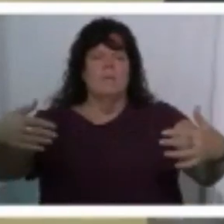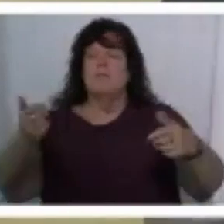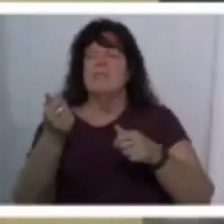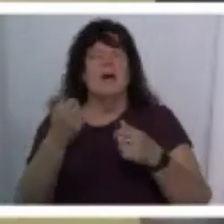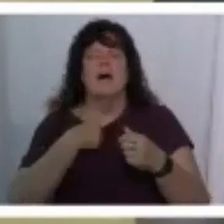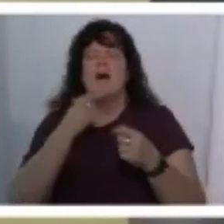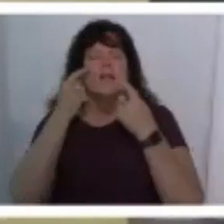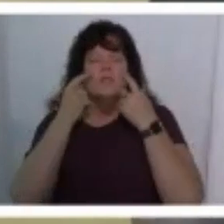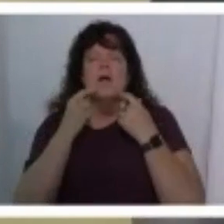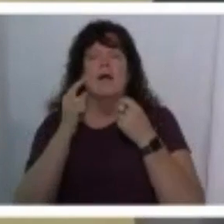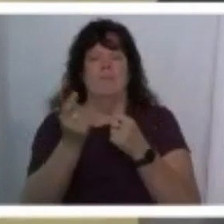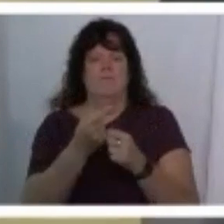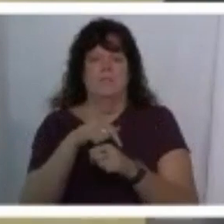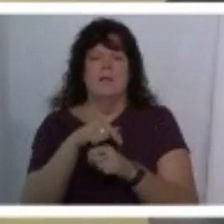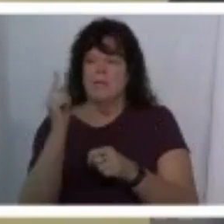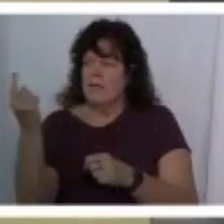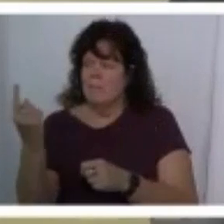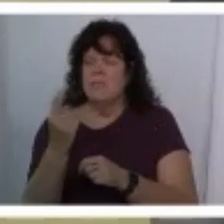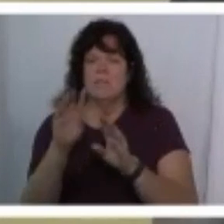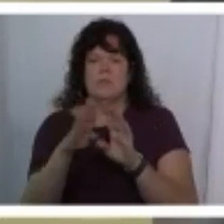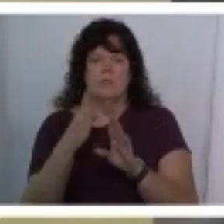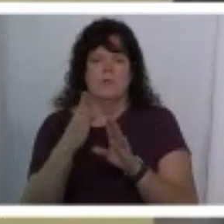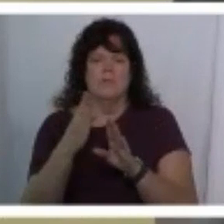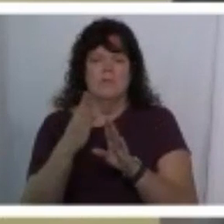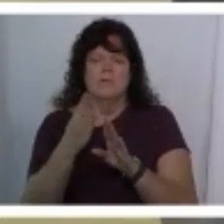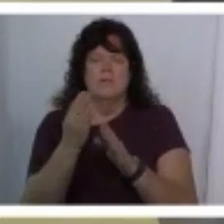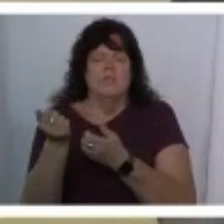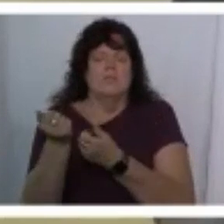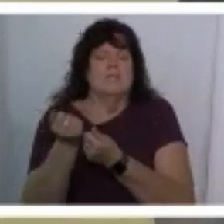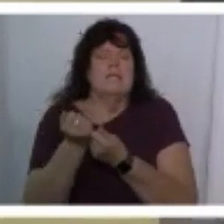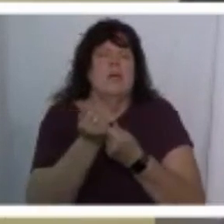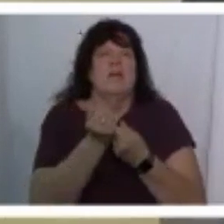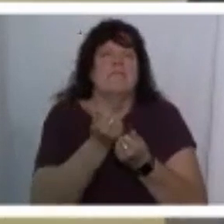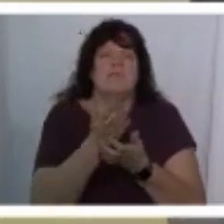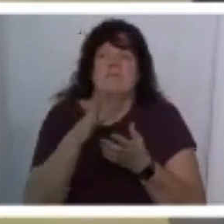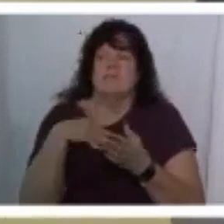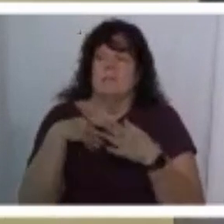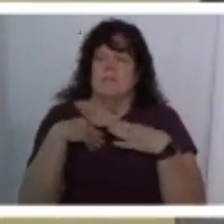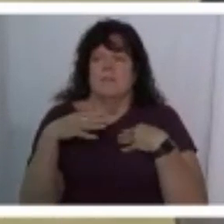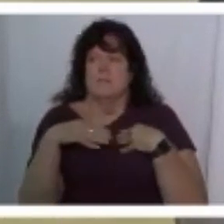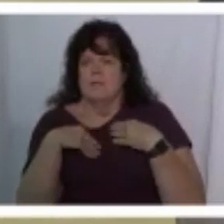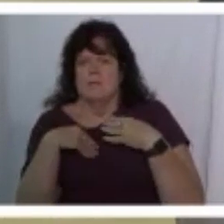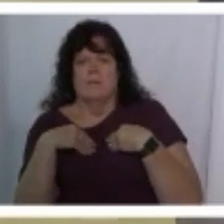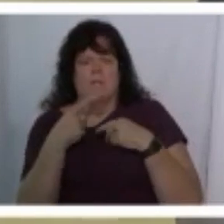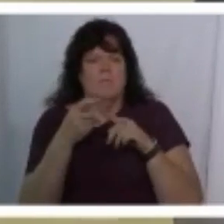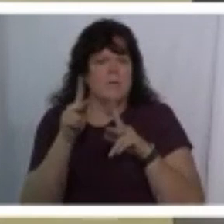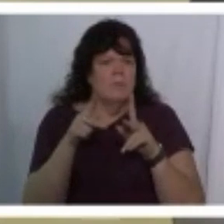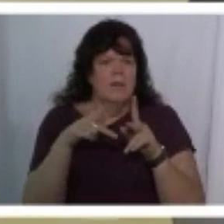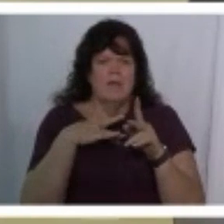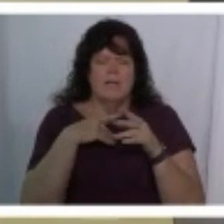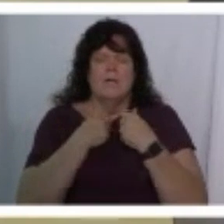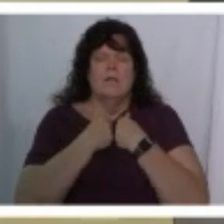i literally cried the first time i walked through these doors just hearing everything and the level of acceptance and love from this place and